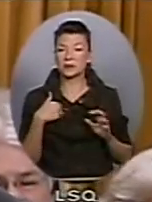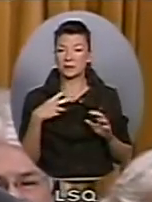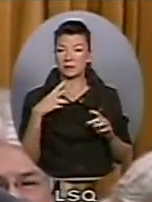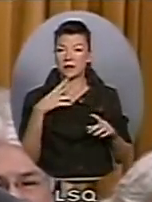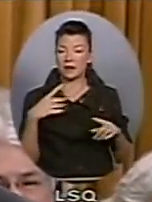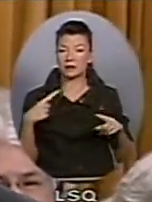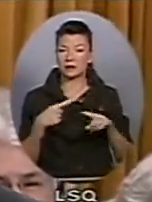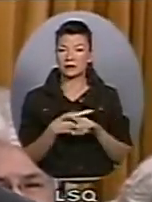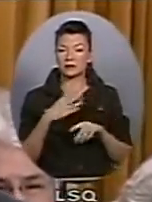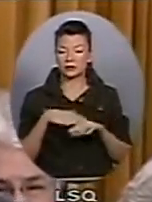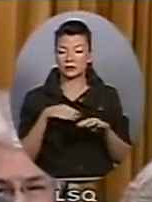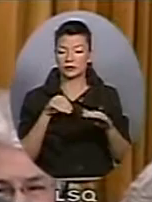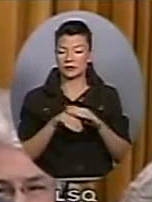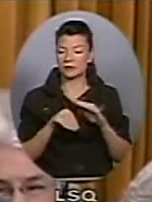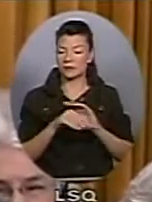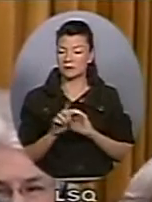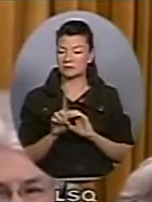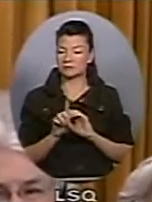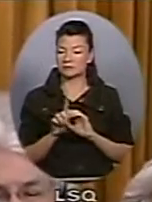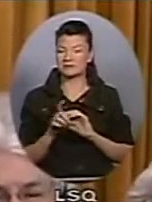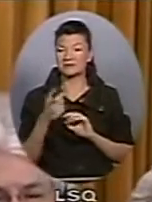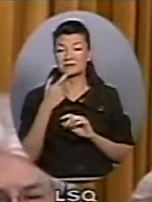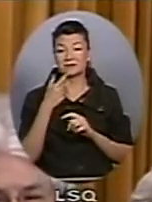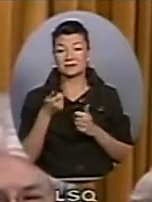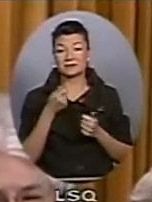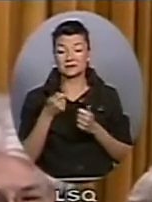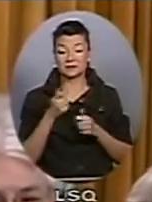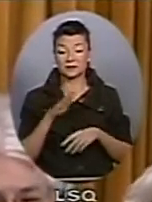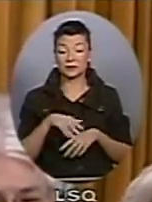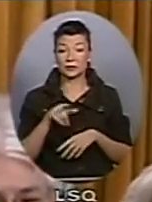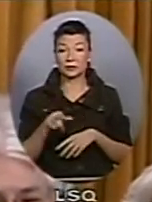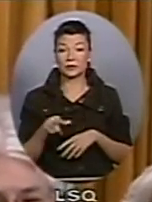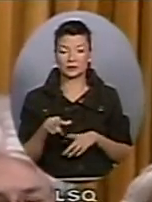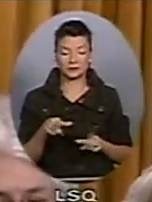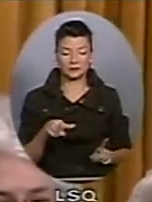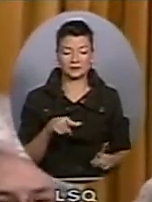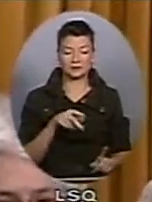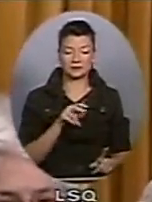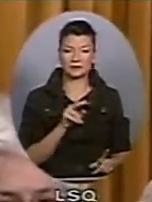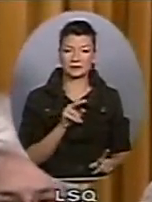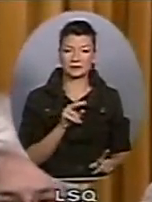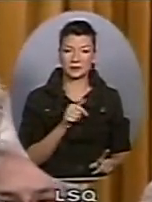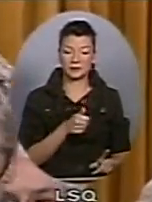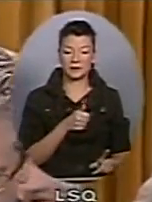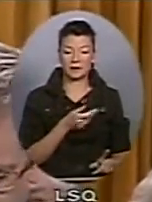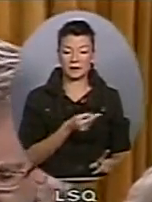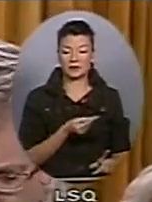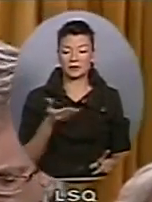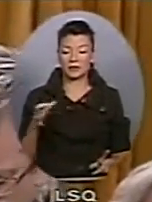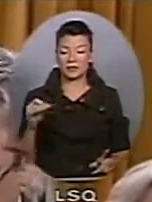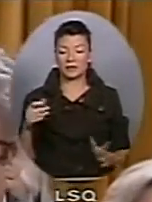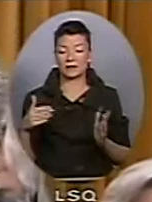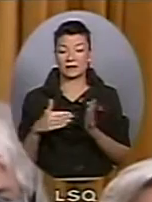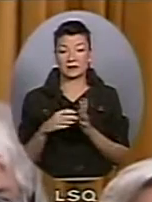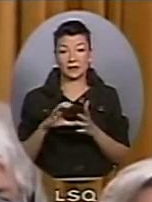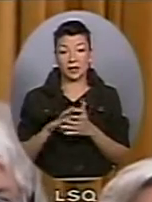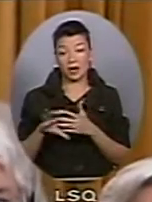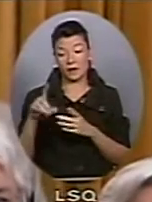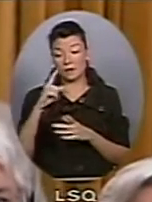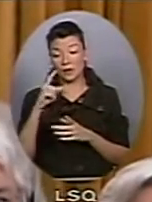,000 check to get a rule-breaking senator to keep quiet. Now the member for Ajax actually went on national television and said, quote,